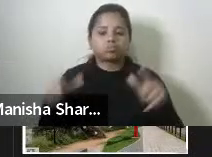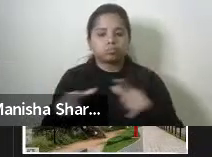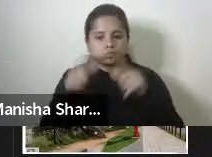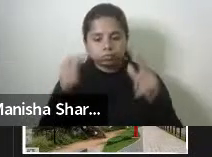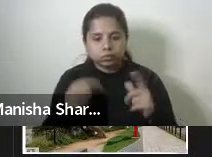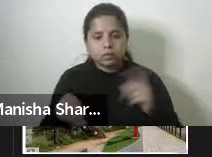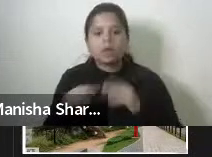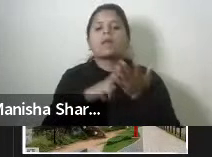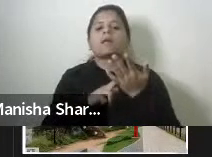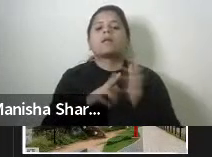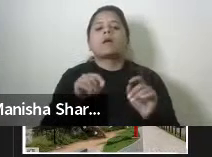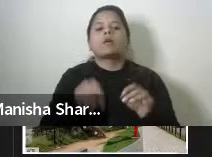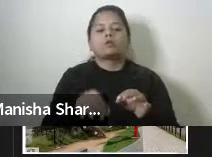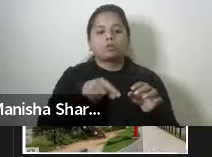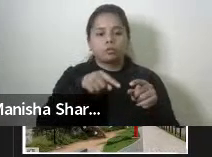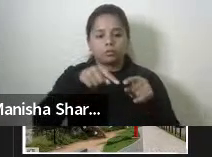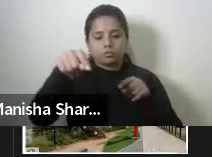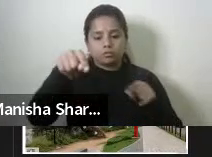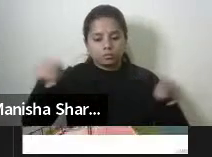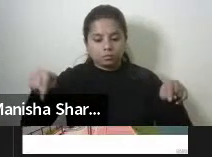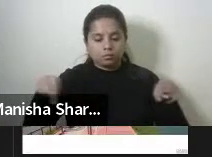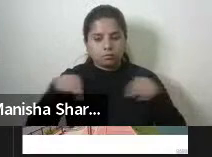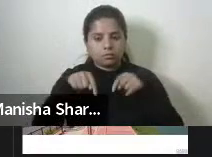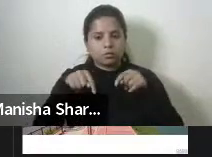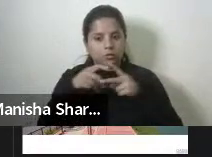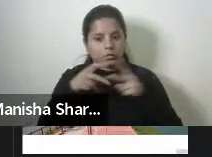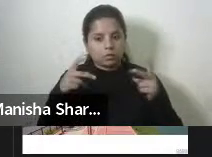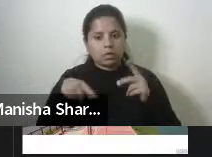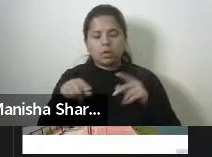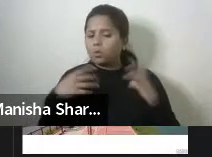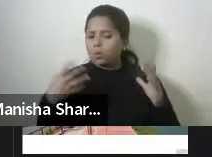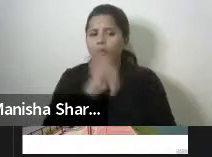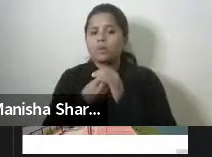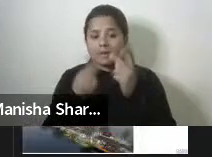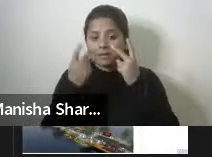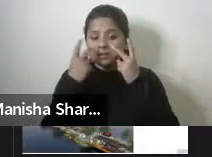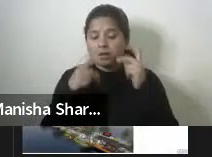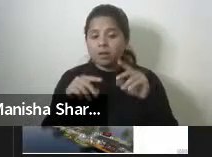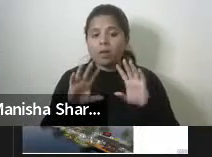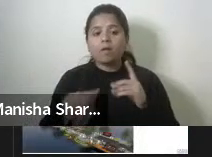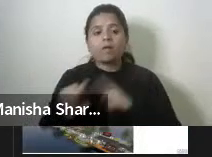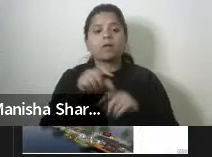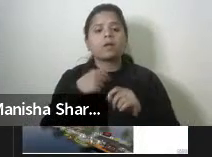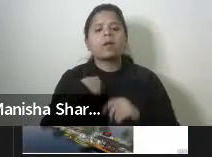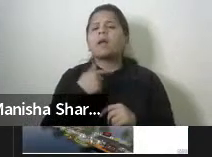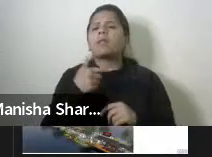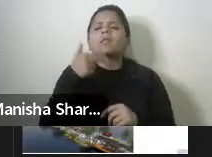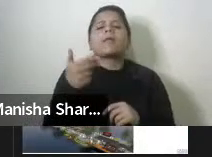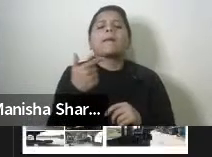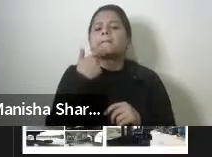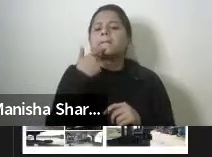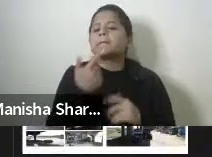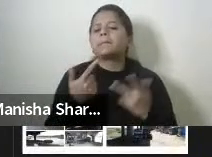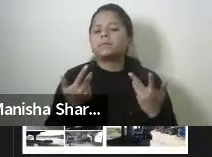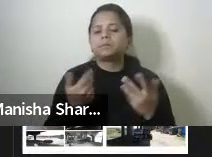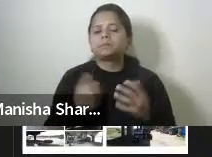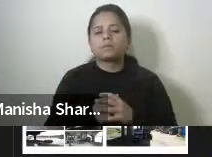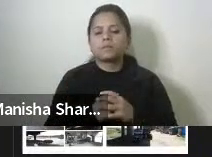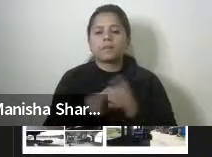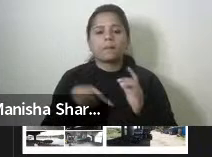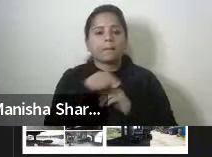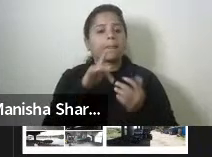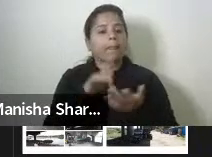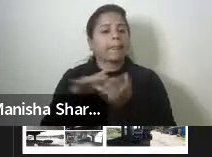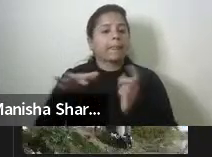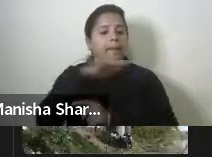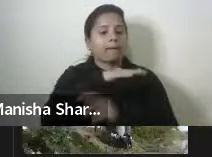natural edges, all of it came, um, together to create, uh, what we call the, you know, uh, this was a space under